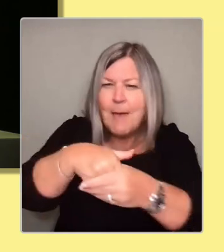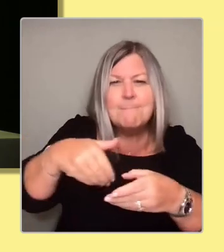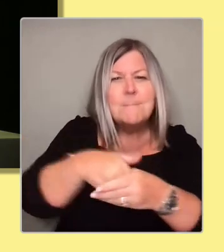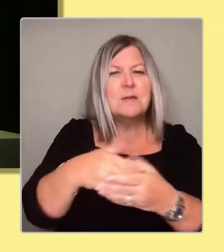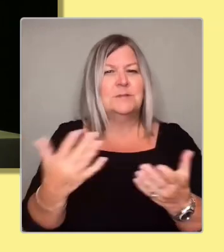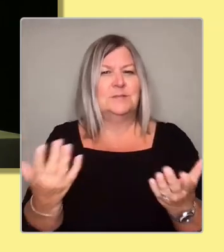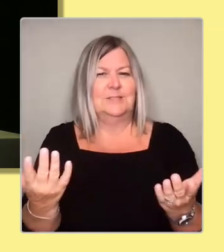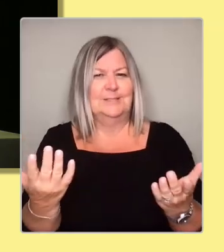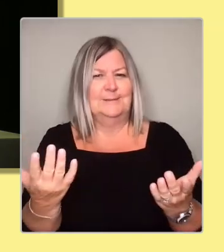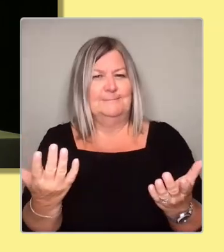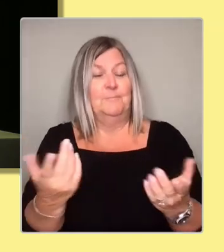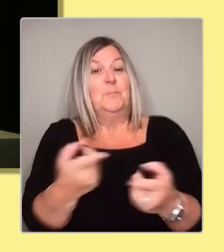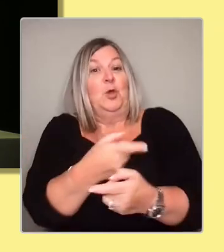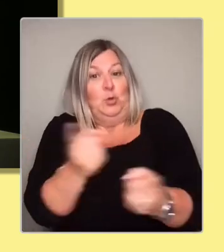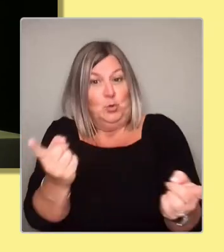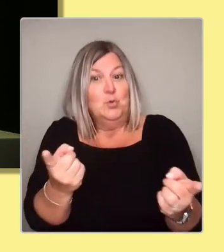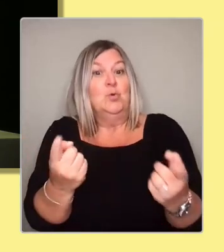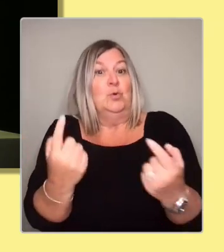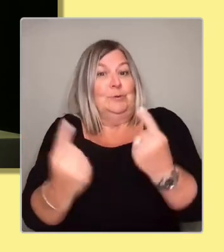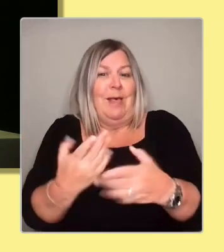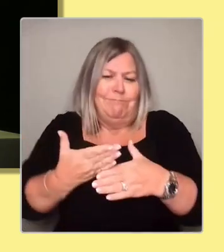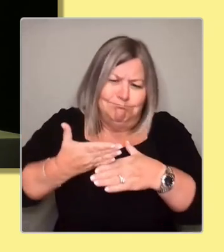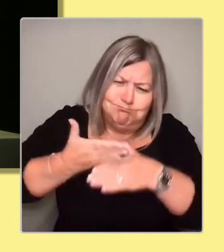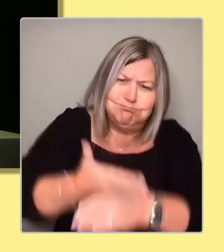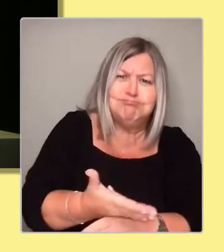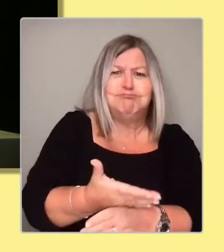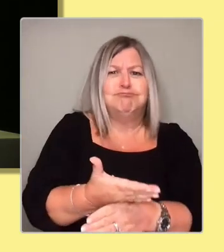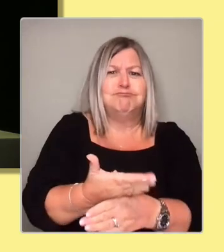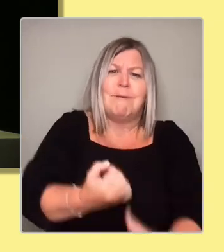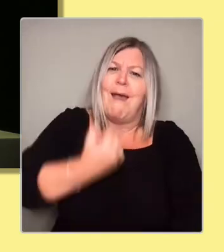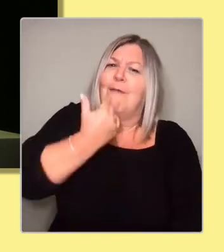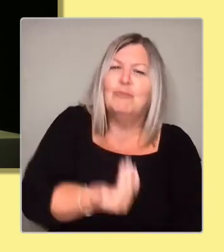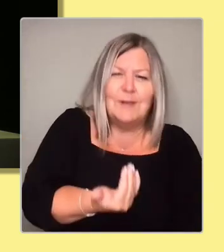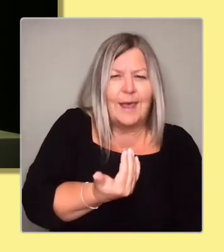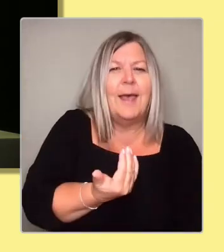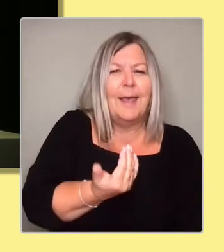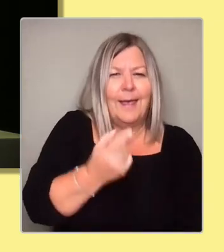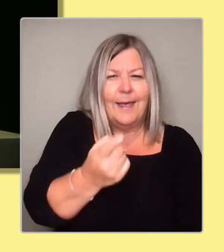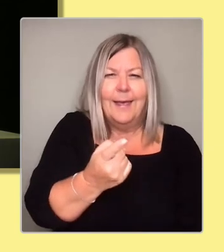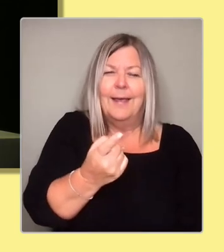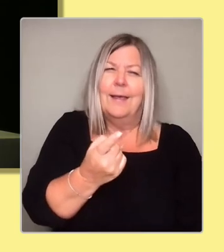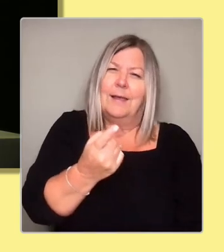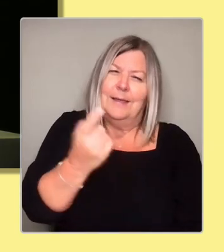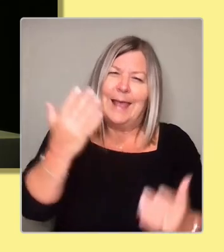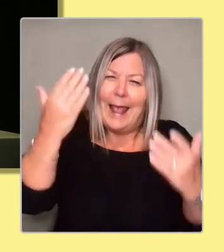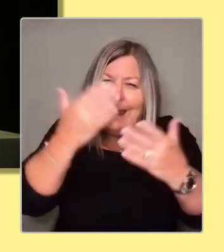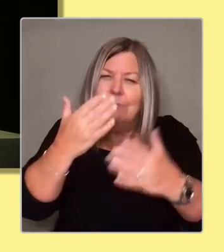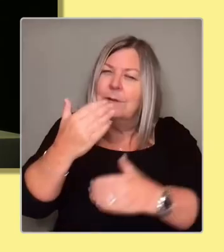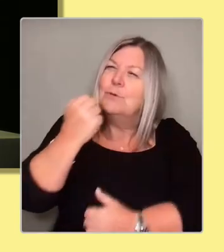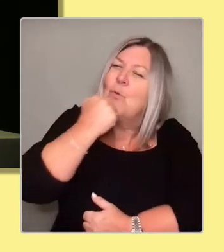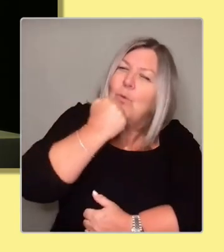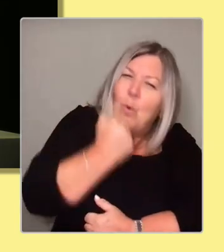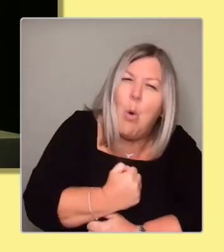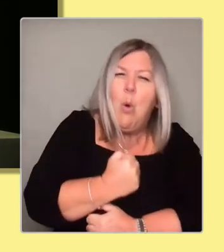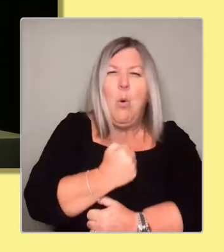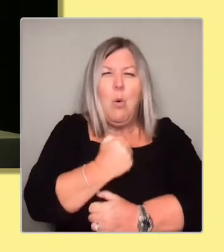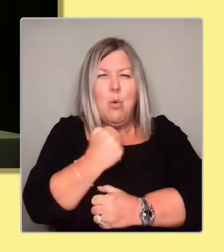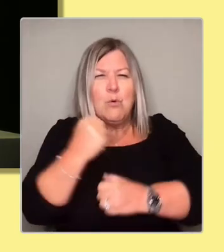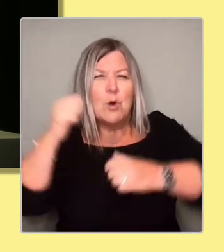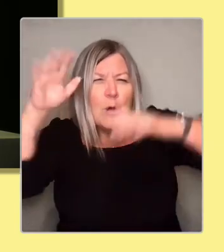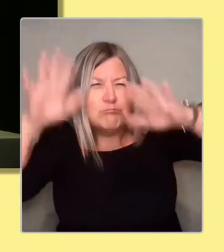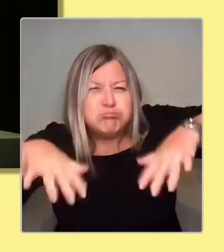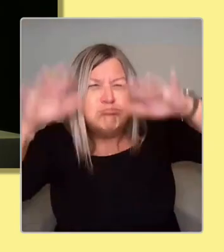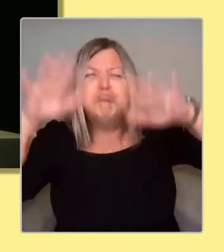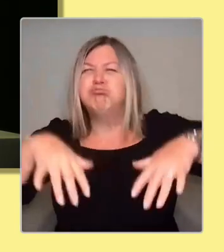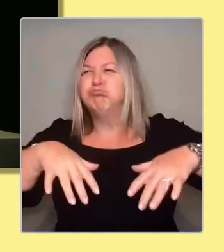your pan in, day in and day out, on those cold nights, on those nights where there's hail, where there's sleet, and those